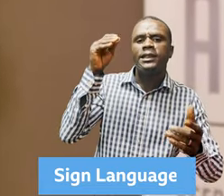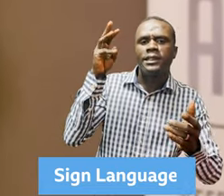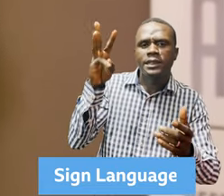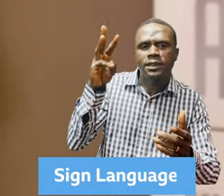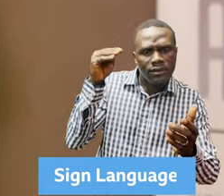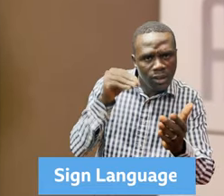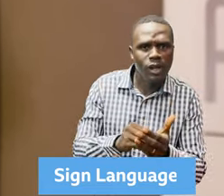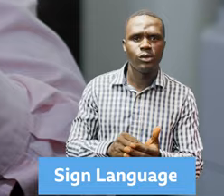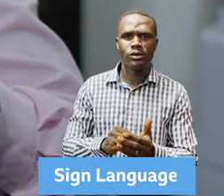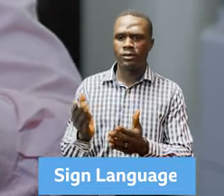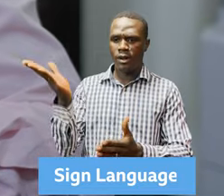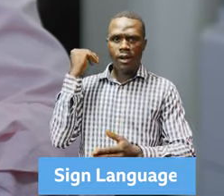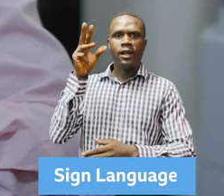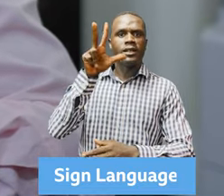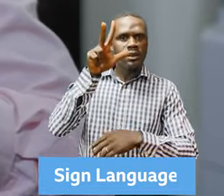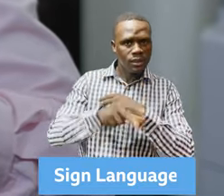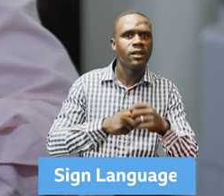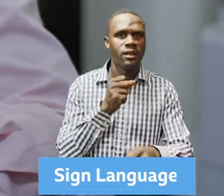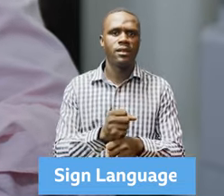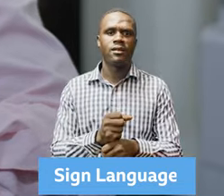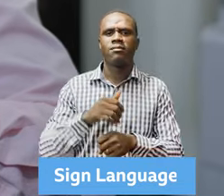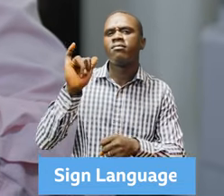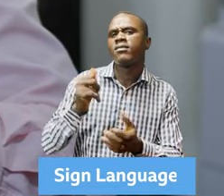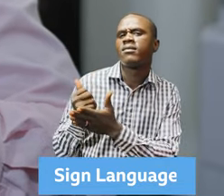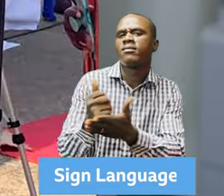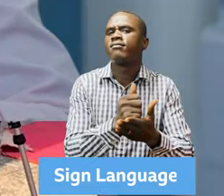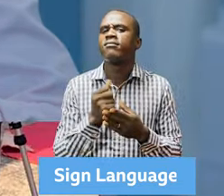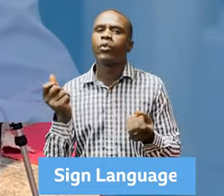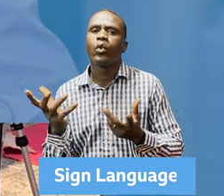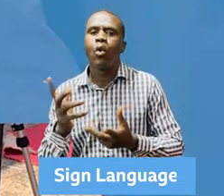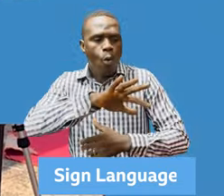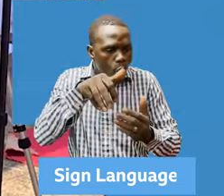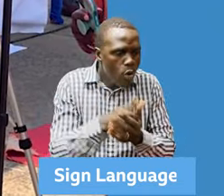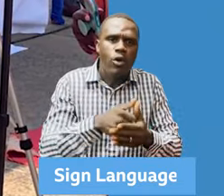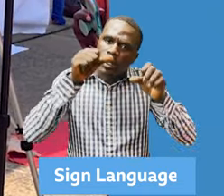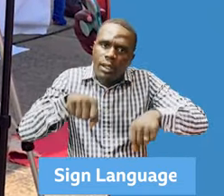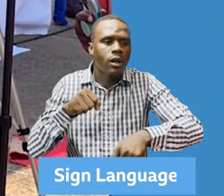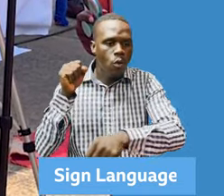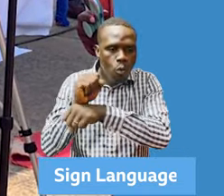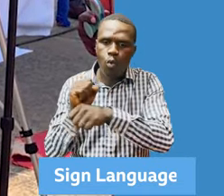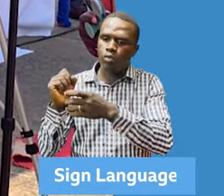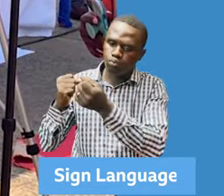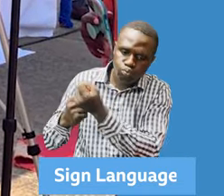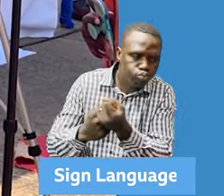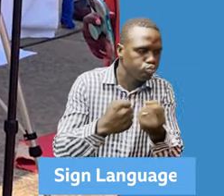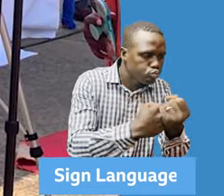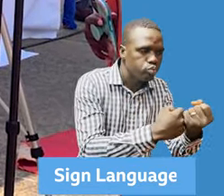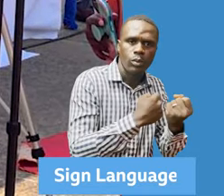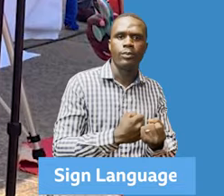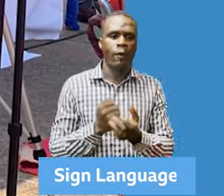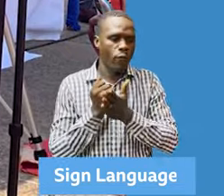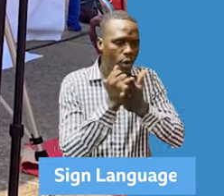indicates that we can work together to eliminate HIV as a public health threat. The first lady has been chosen as the